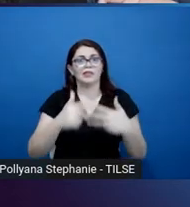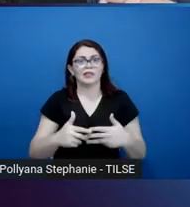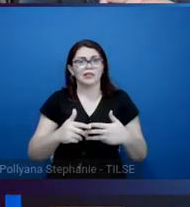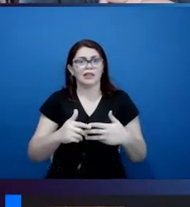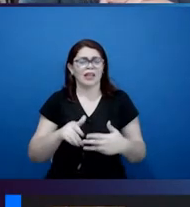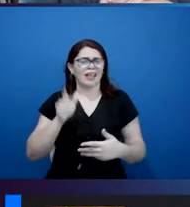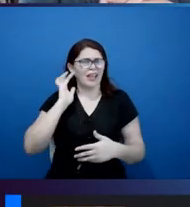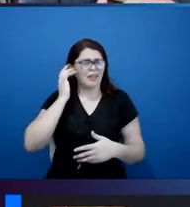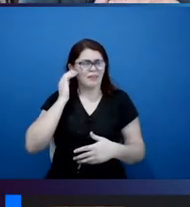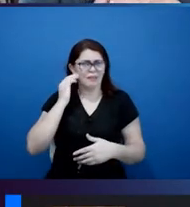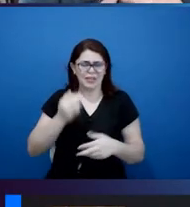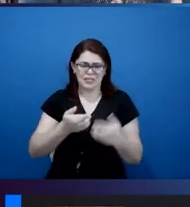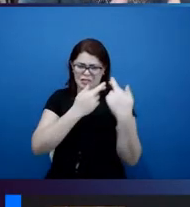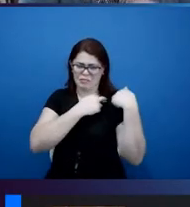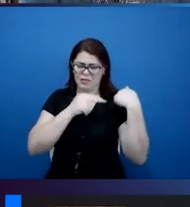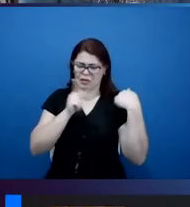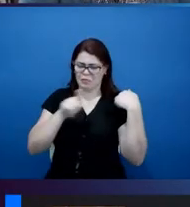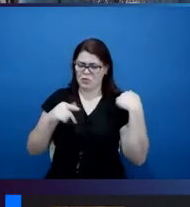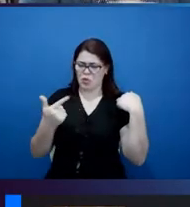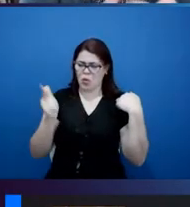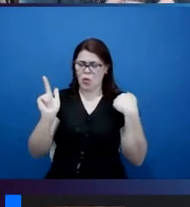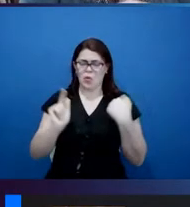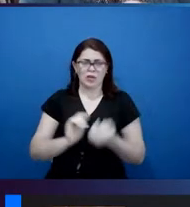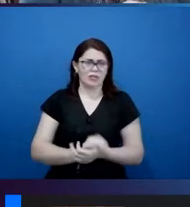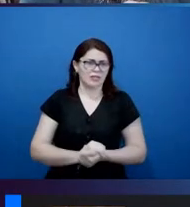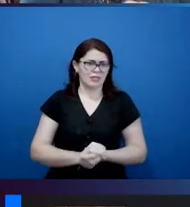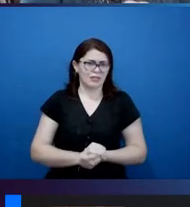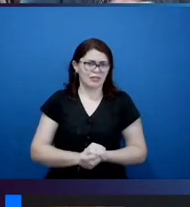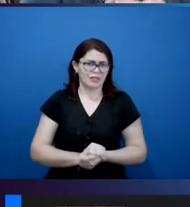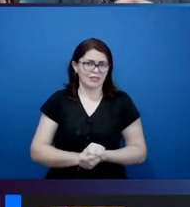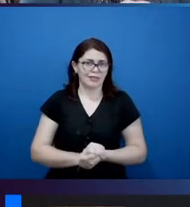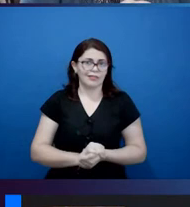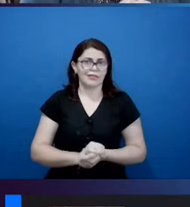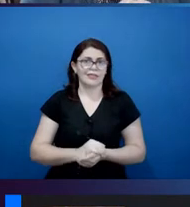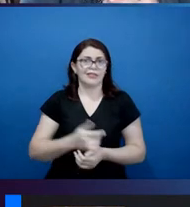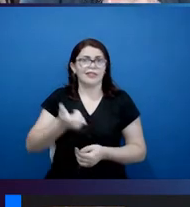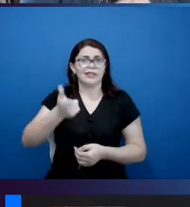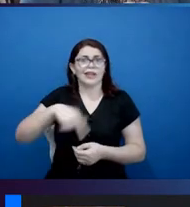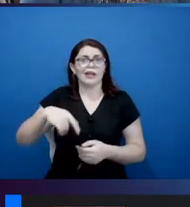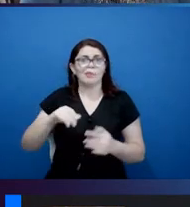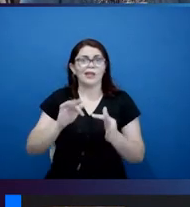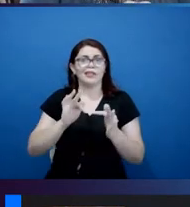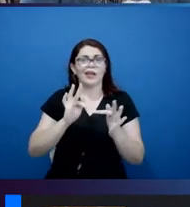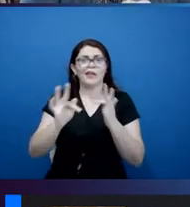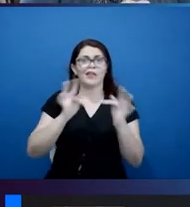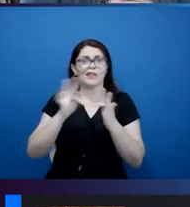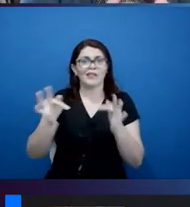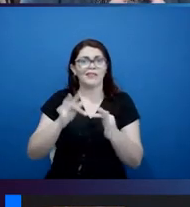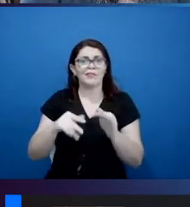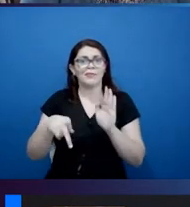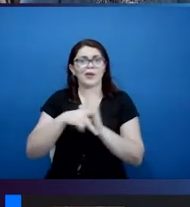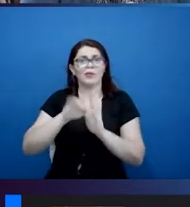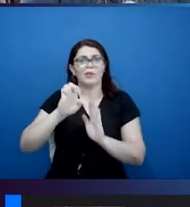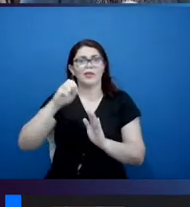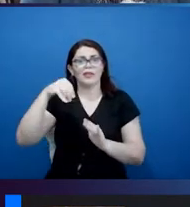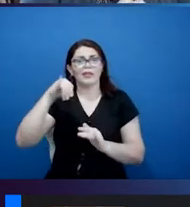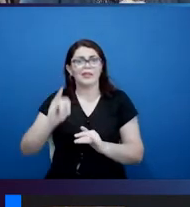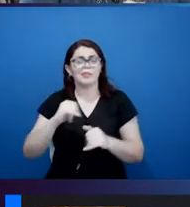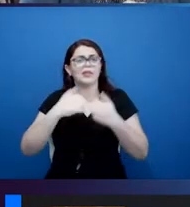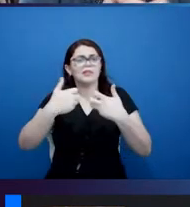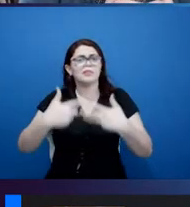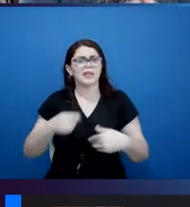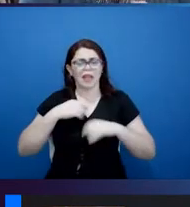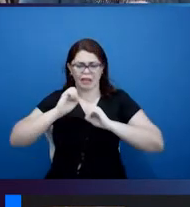job. And then we have the physics EMI professor who says, I don't teach language. I teach physics.